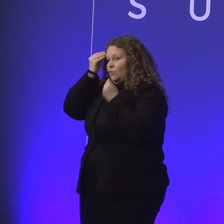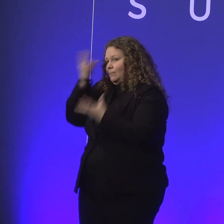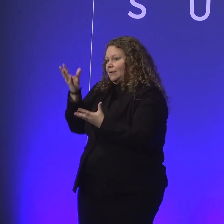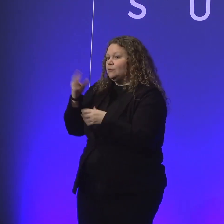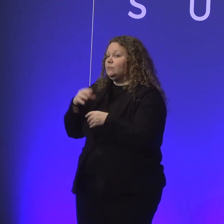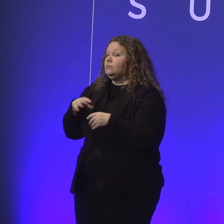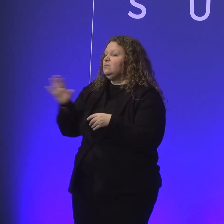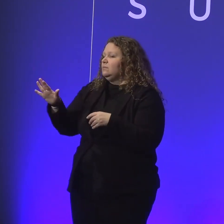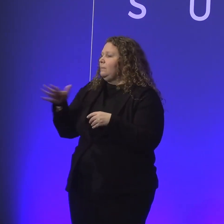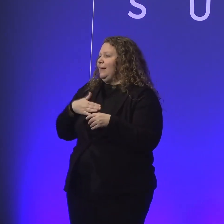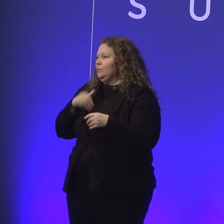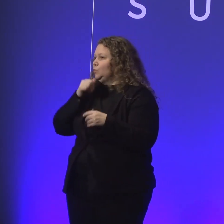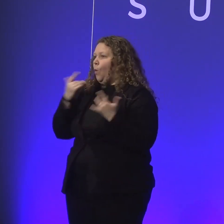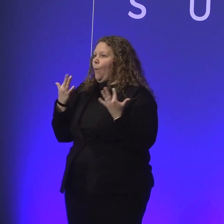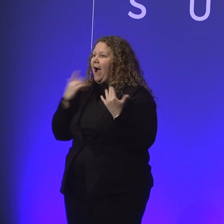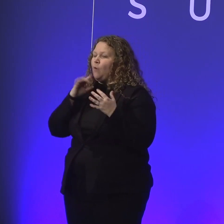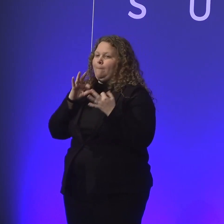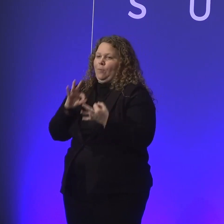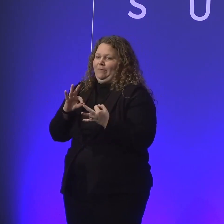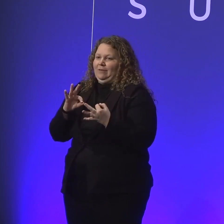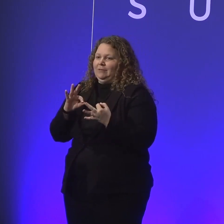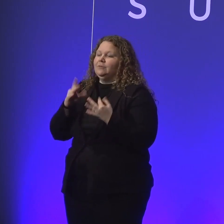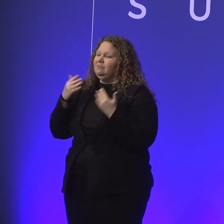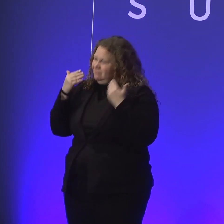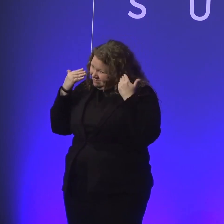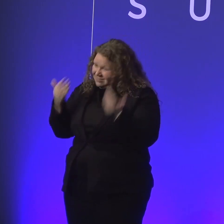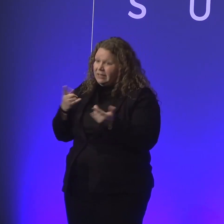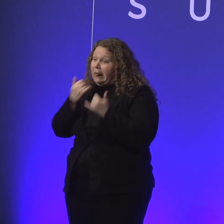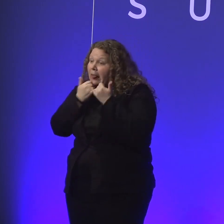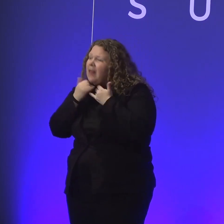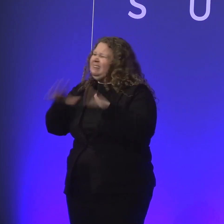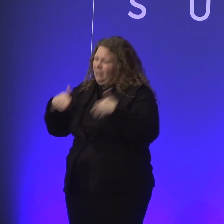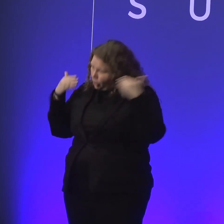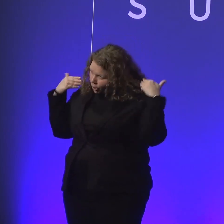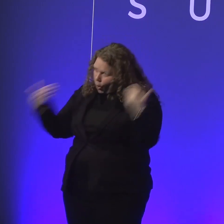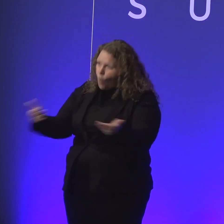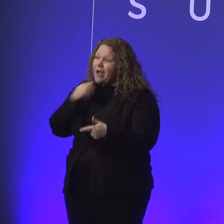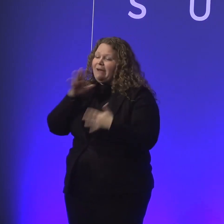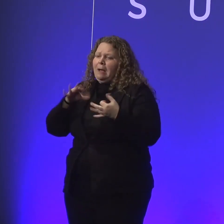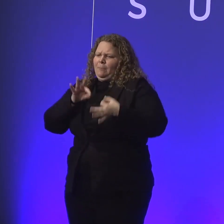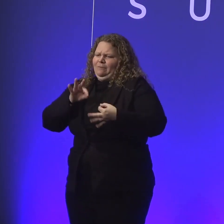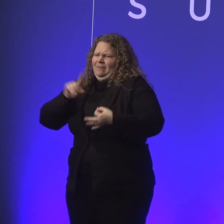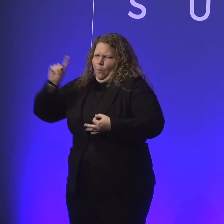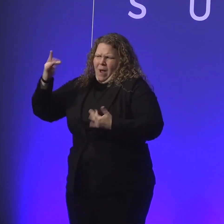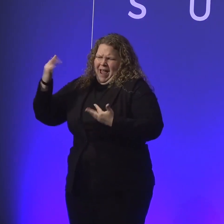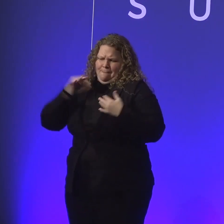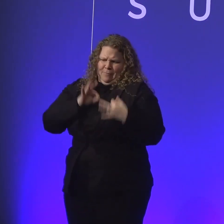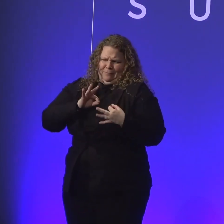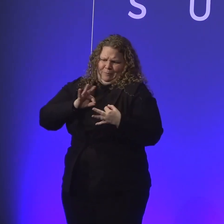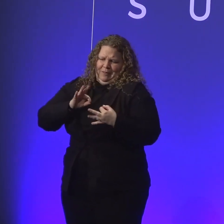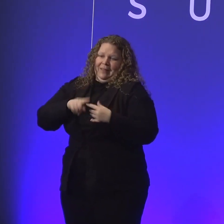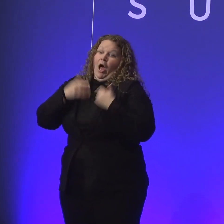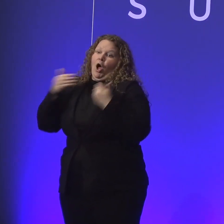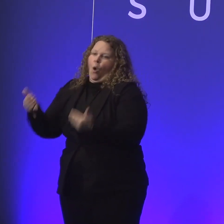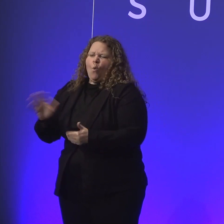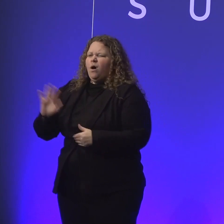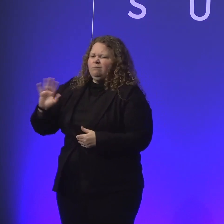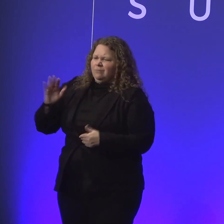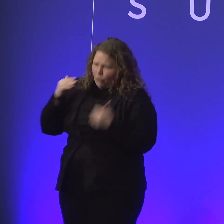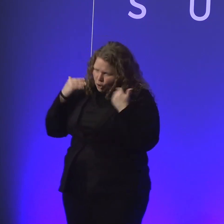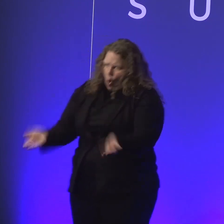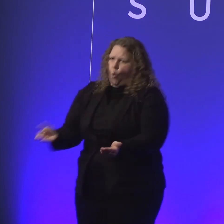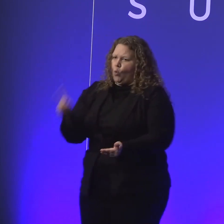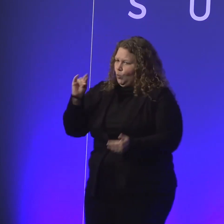and then we built towards perfection. But honestly, I think to get 17,000 people in five months in any organization would be, you know, would be success.